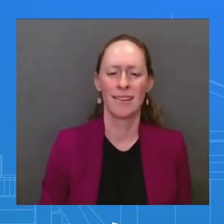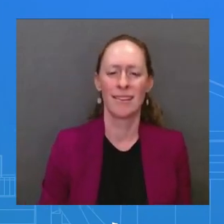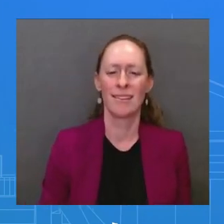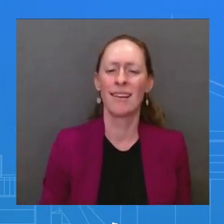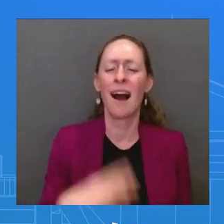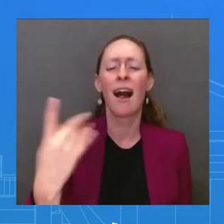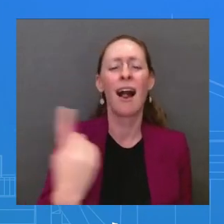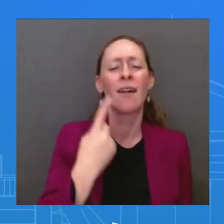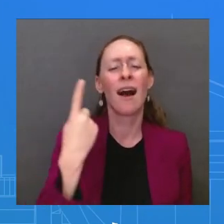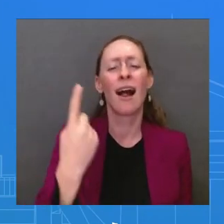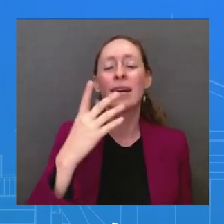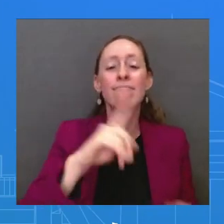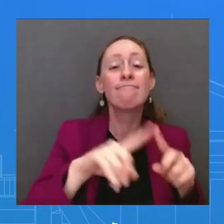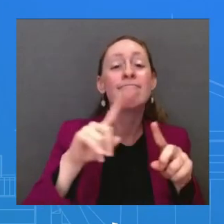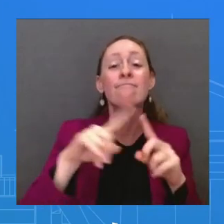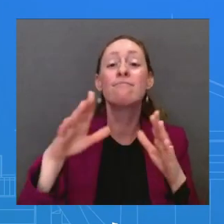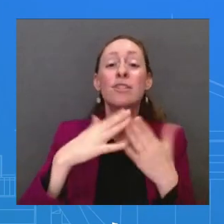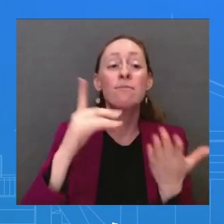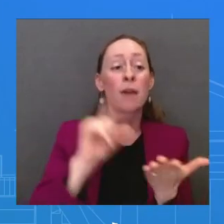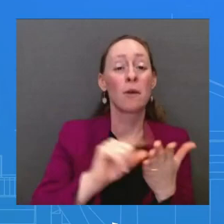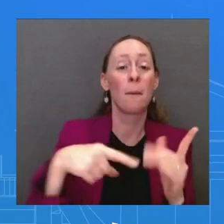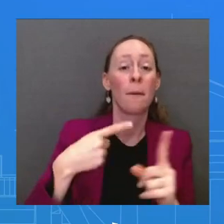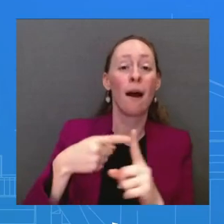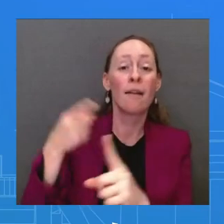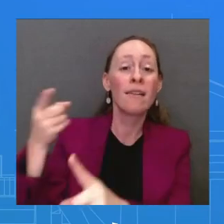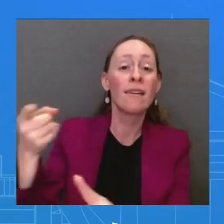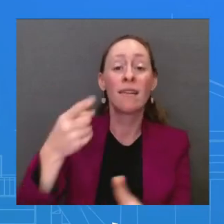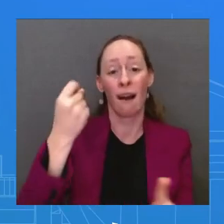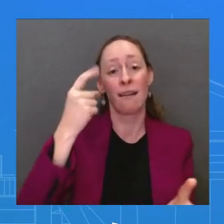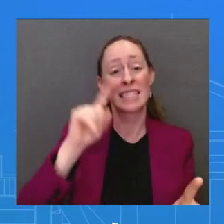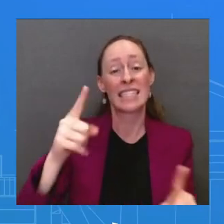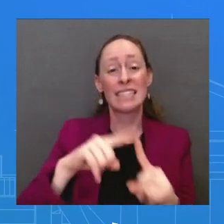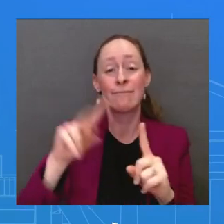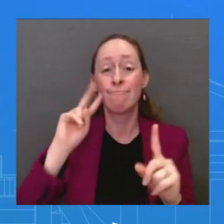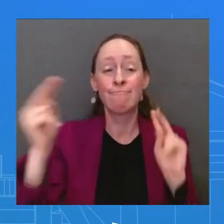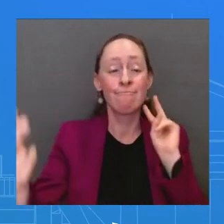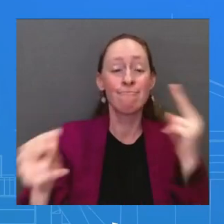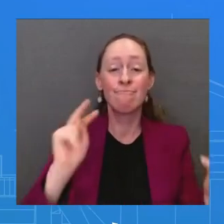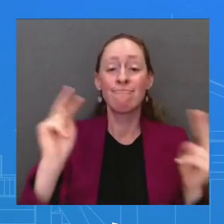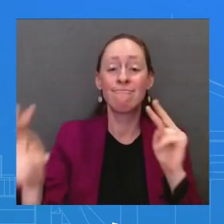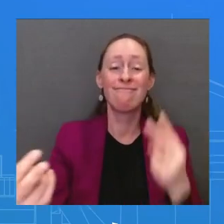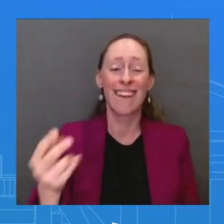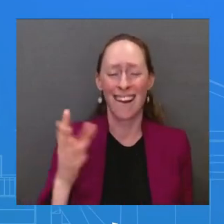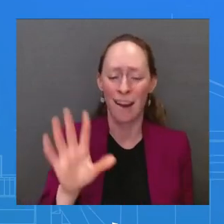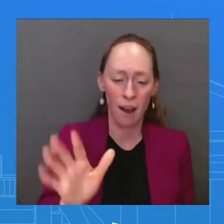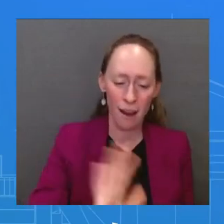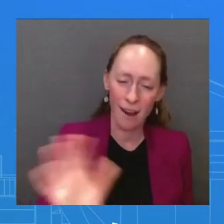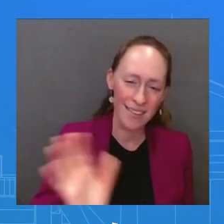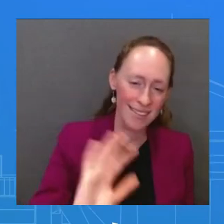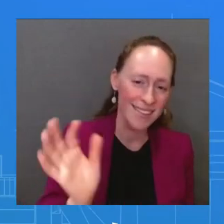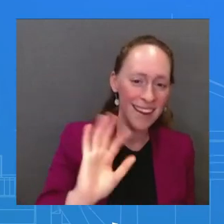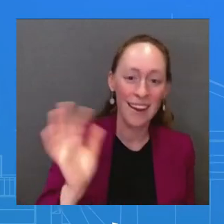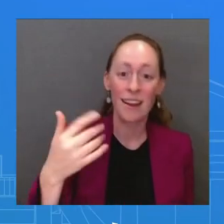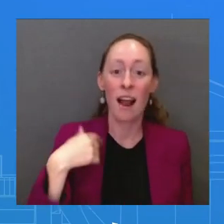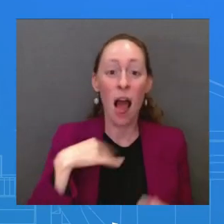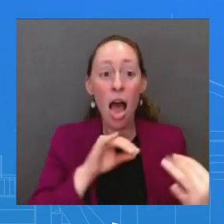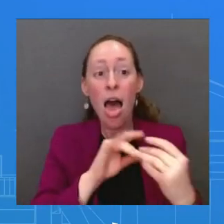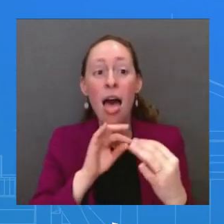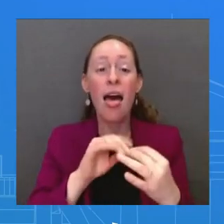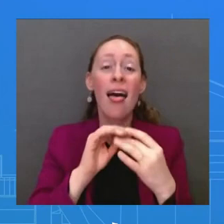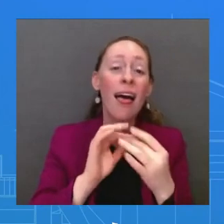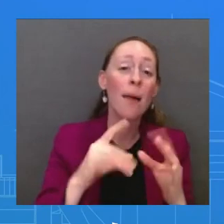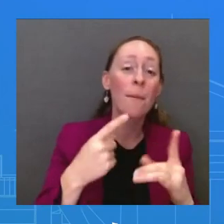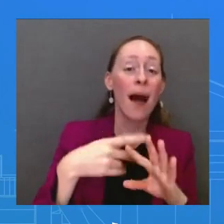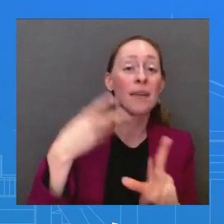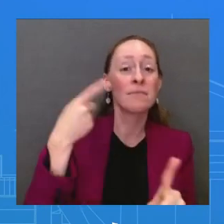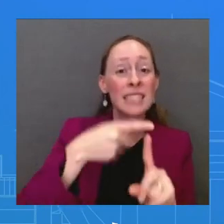time. And we're not going to litigate those here. That's something that we're not going to speak to. There is one thing that I do want to – because